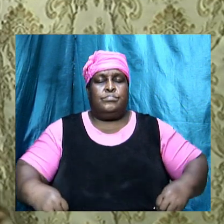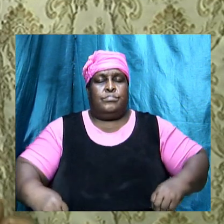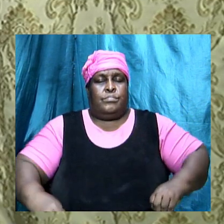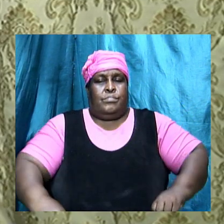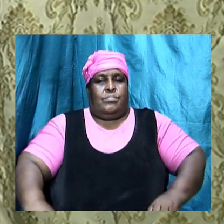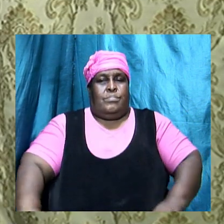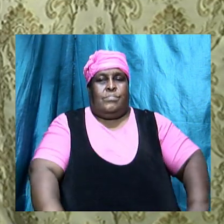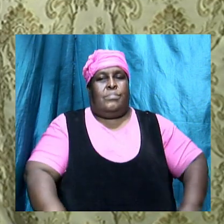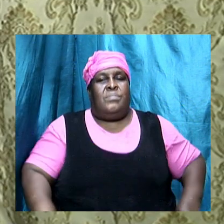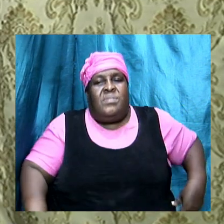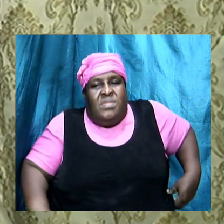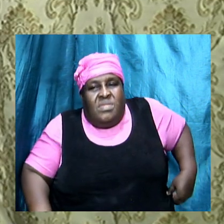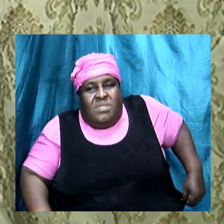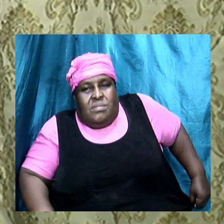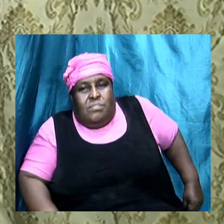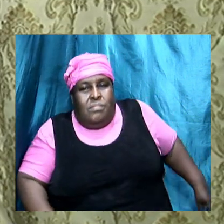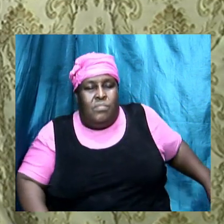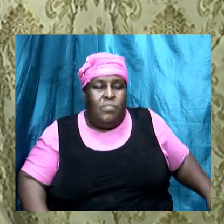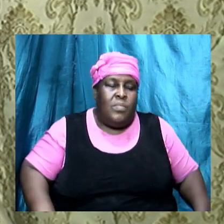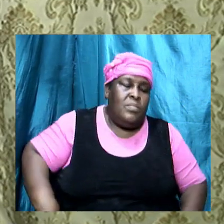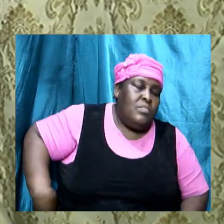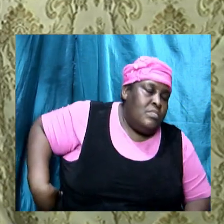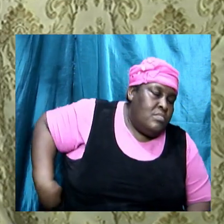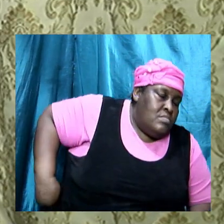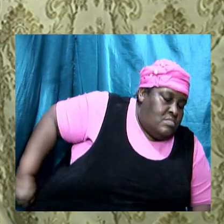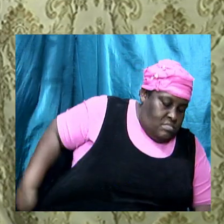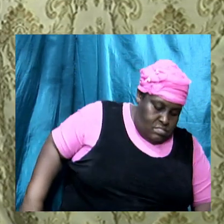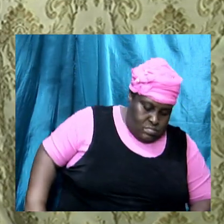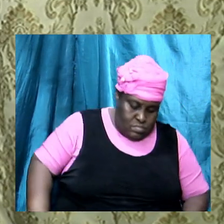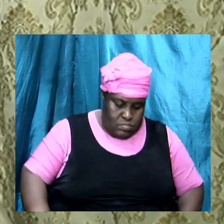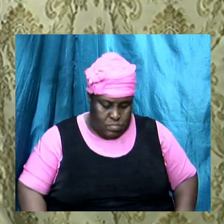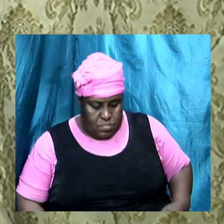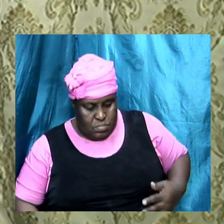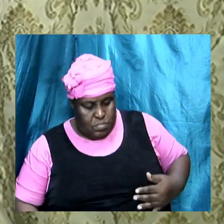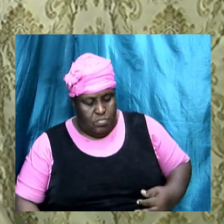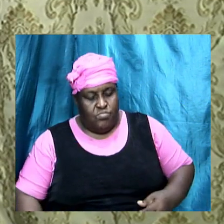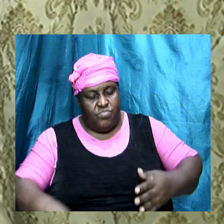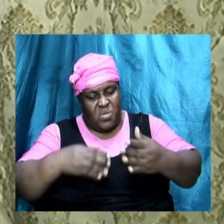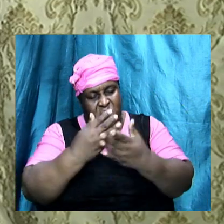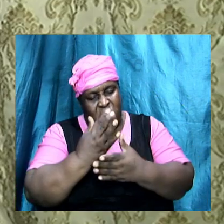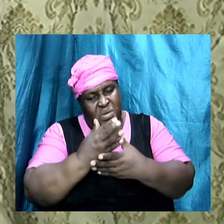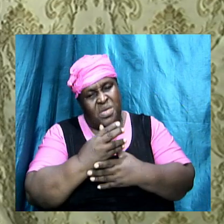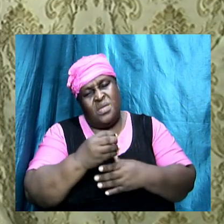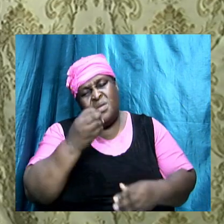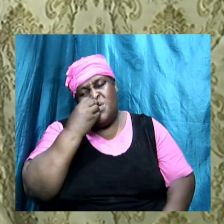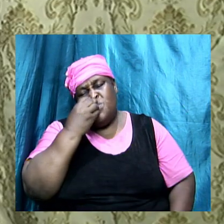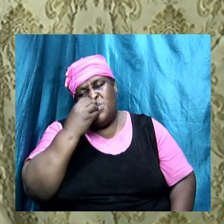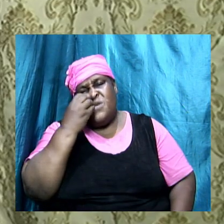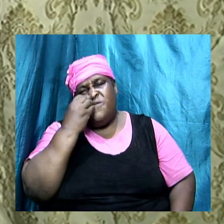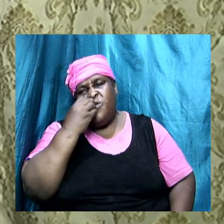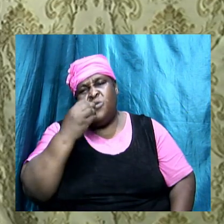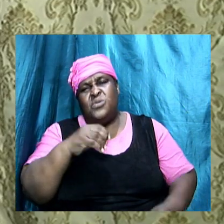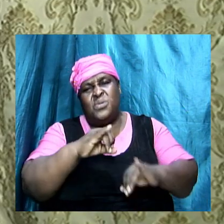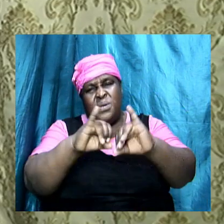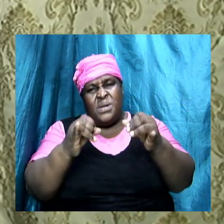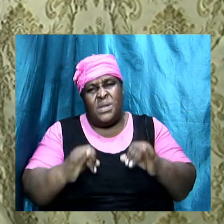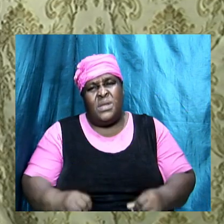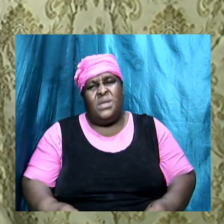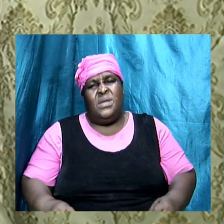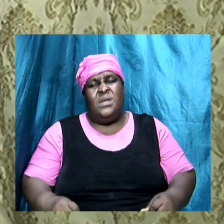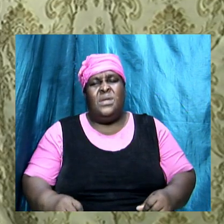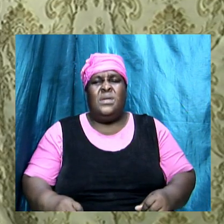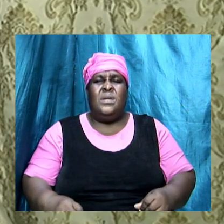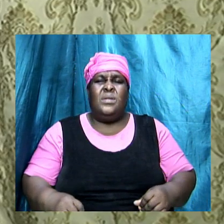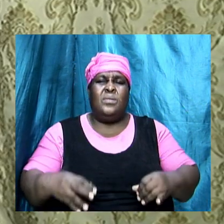it is okay to eat food sacrifice to it is okay to partake in sexual feasts and festivities